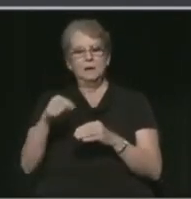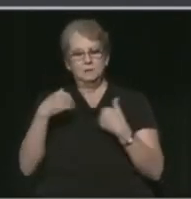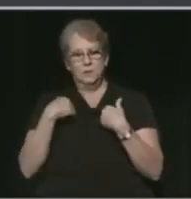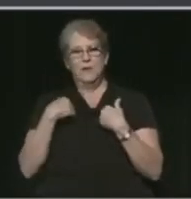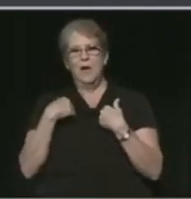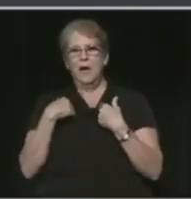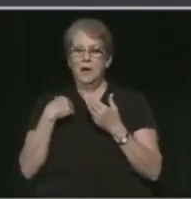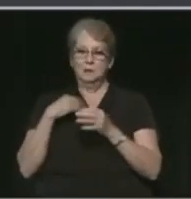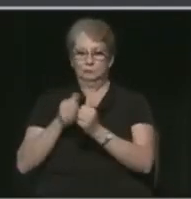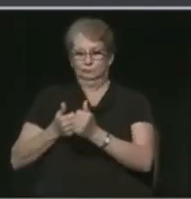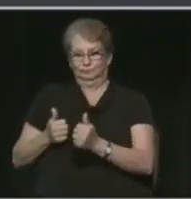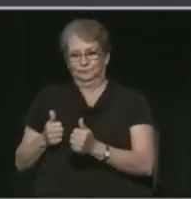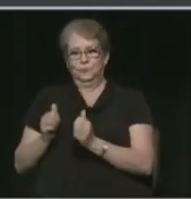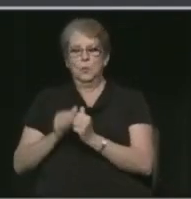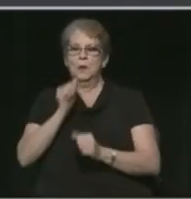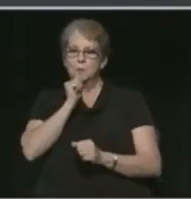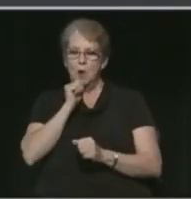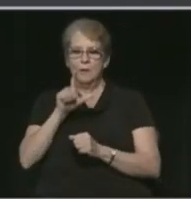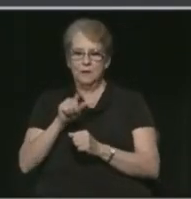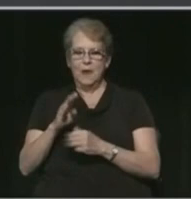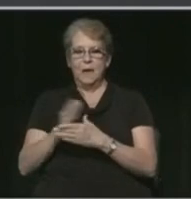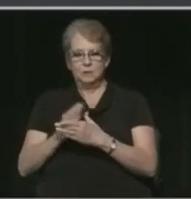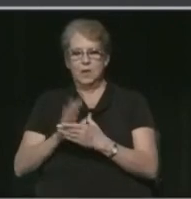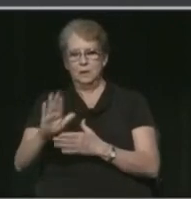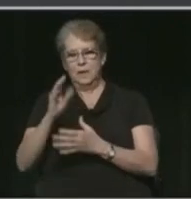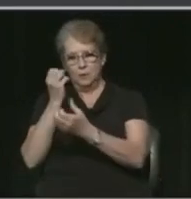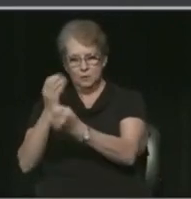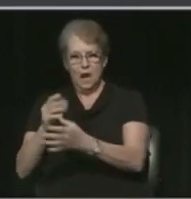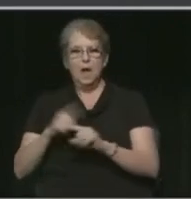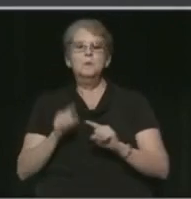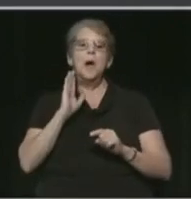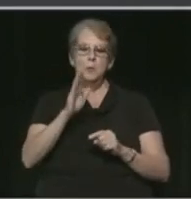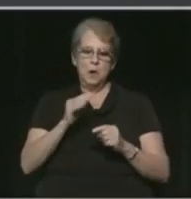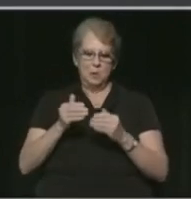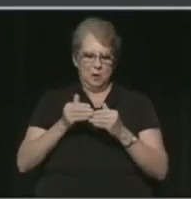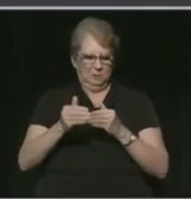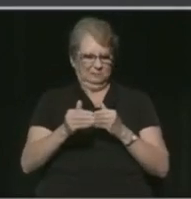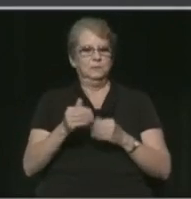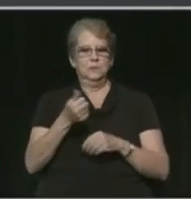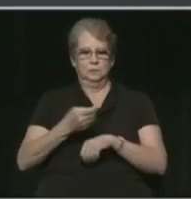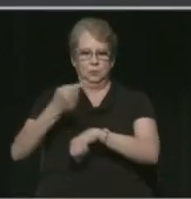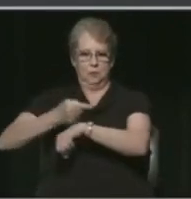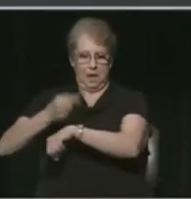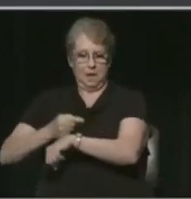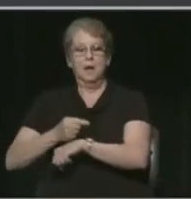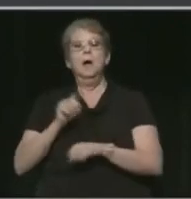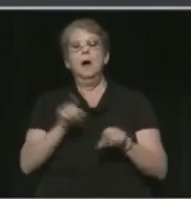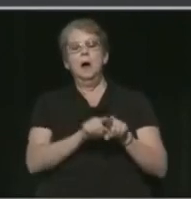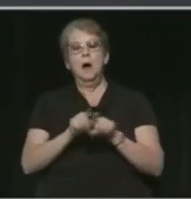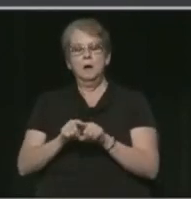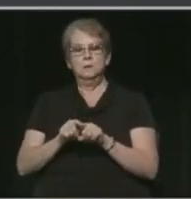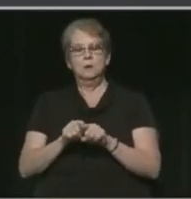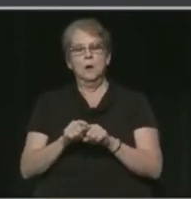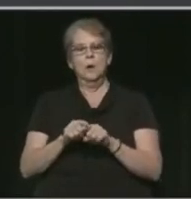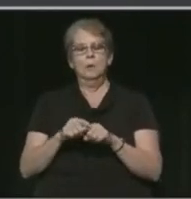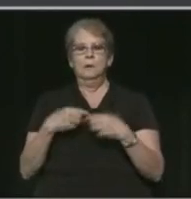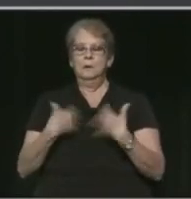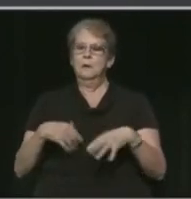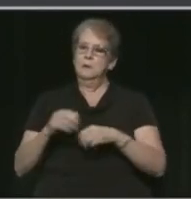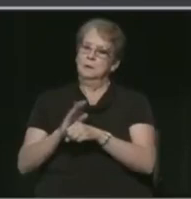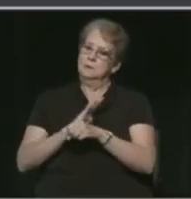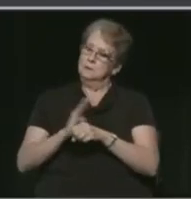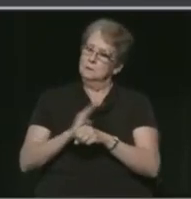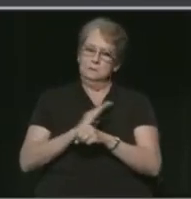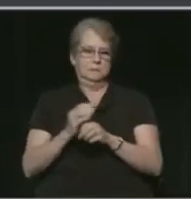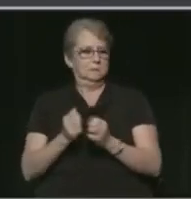a lag in private labs sharing their data, but we will in the coming days. There's also been a bottleneck at the lab where